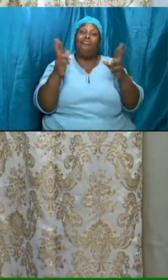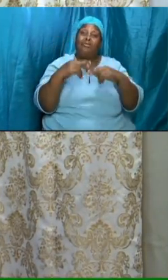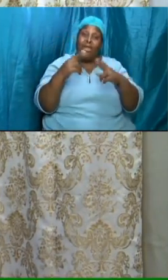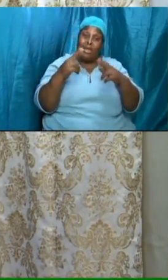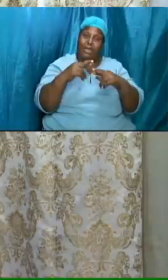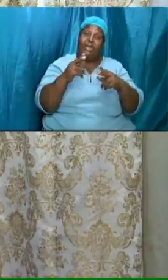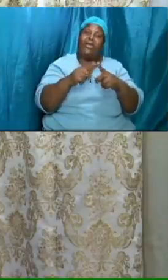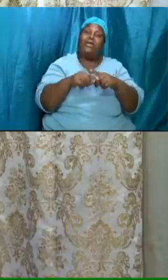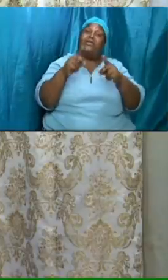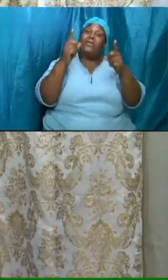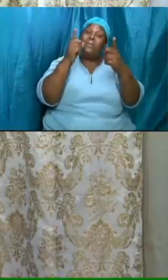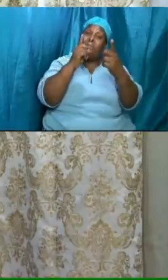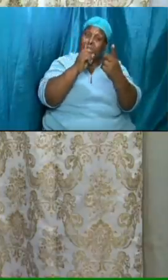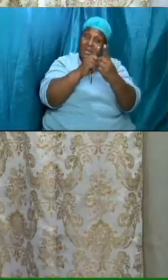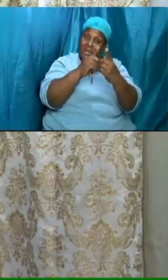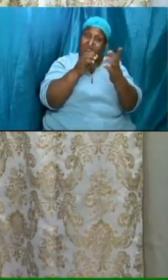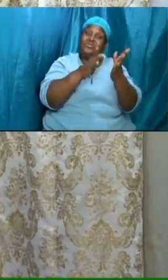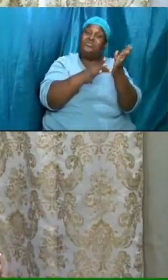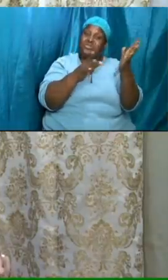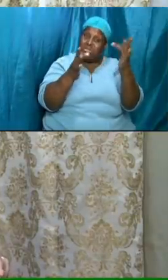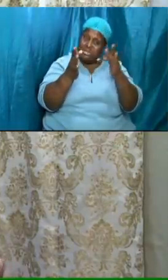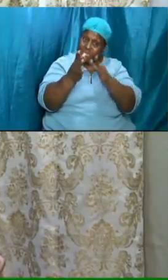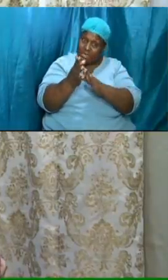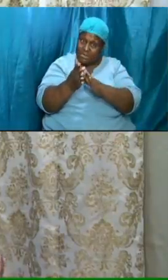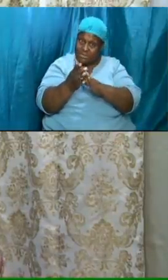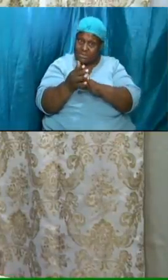because i've put a pause to